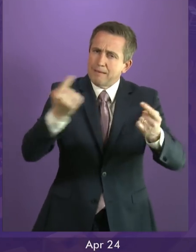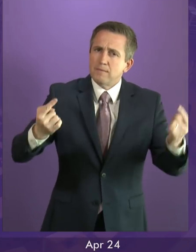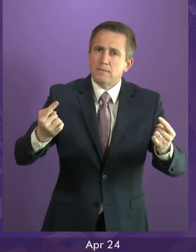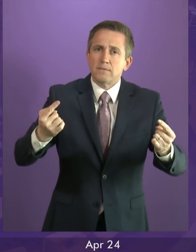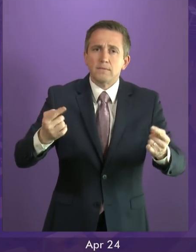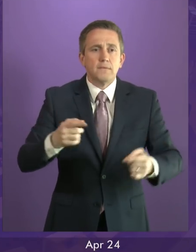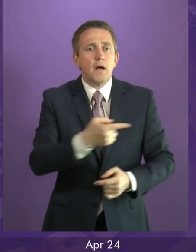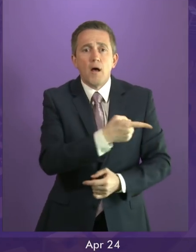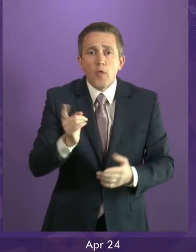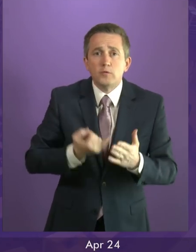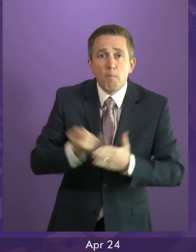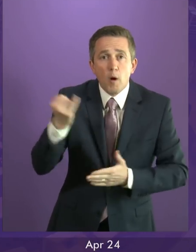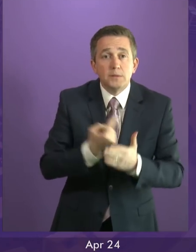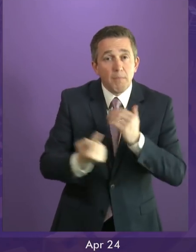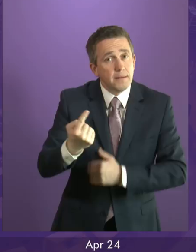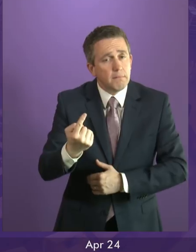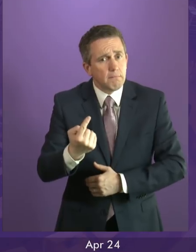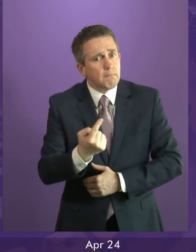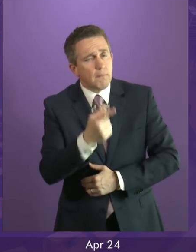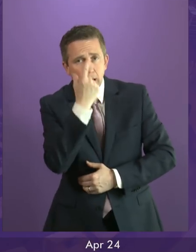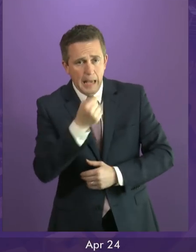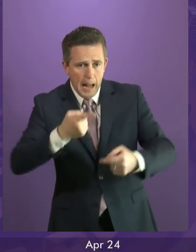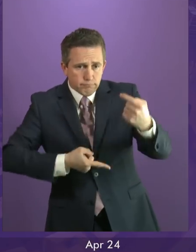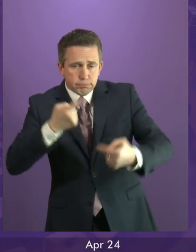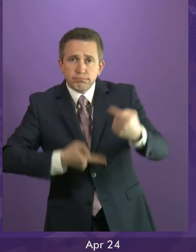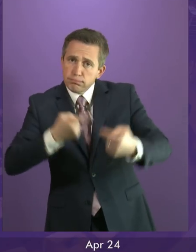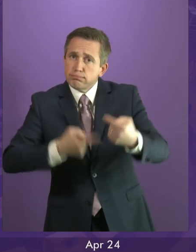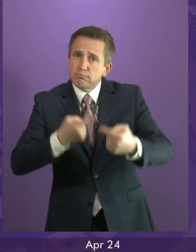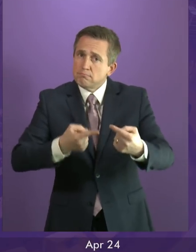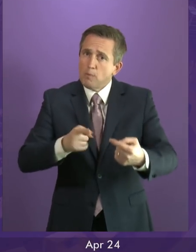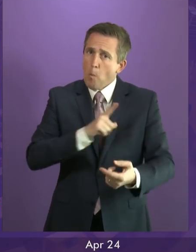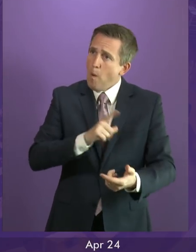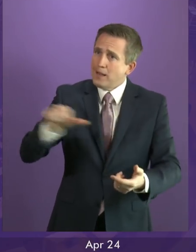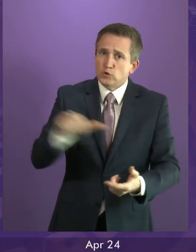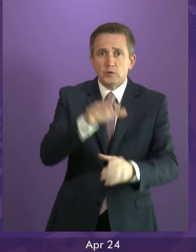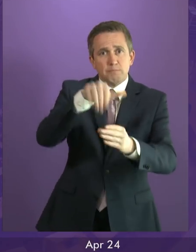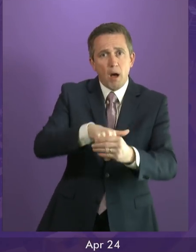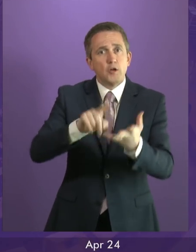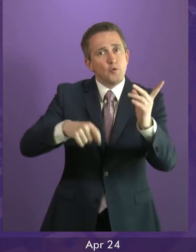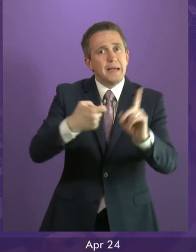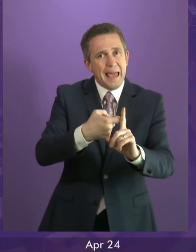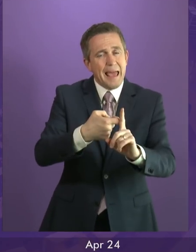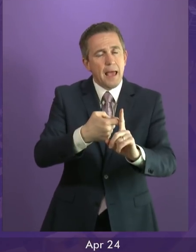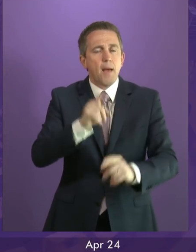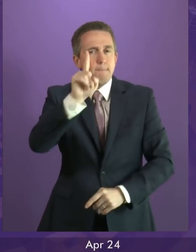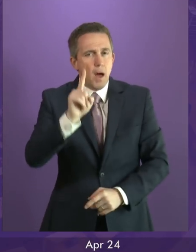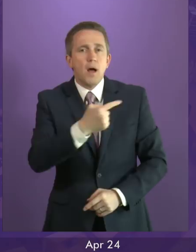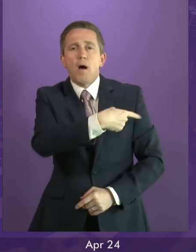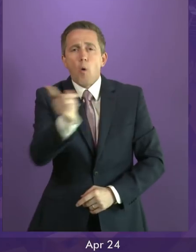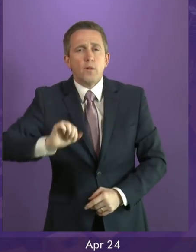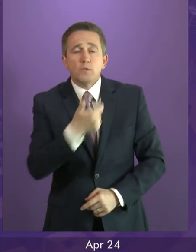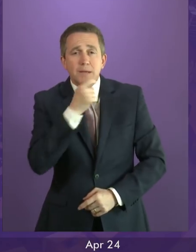independence are of course entitled to argue to case. But it must be for the people to decide.